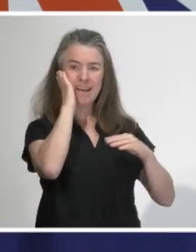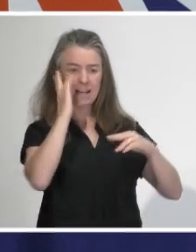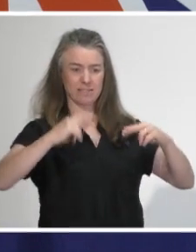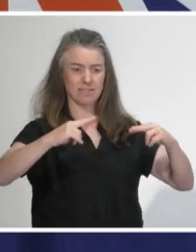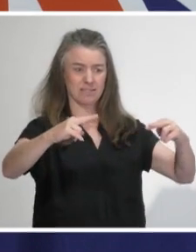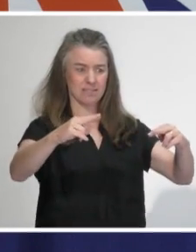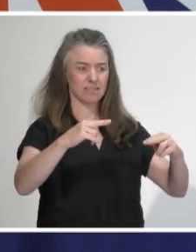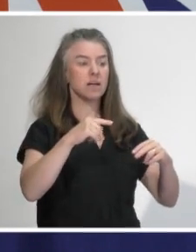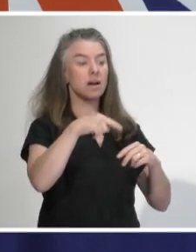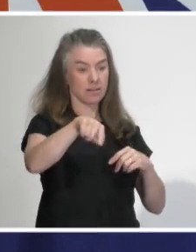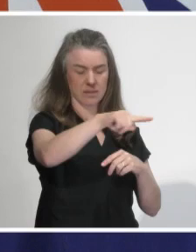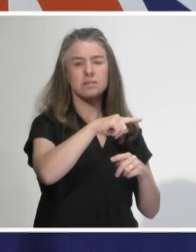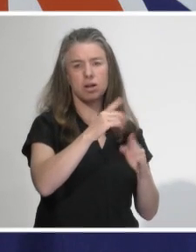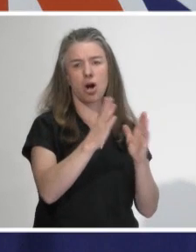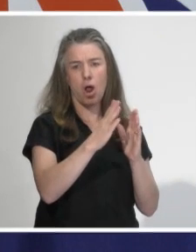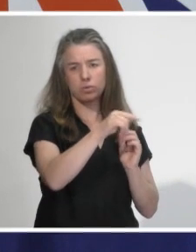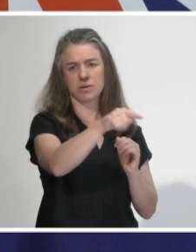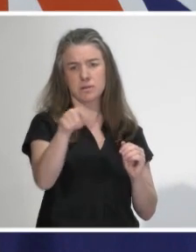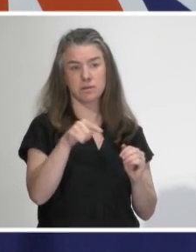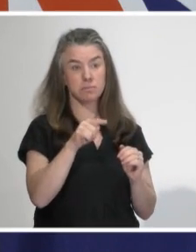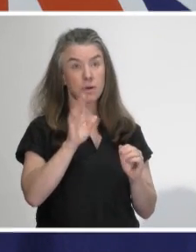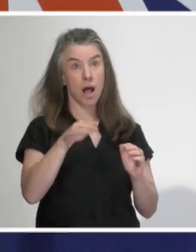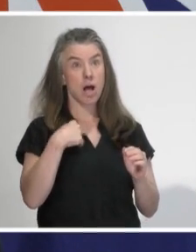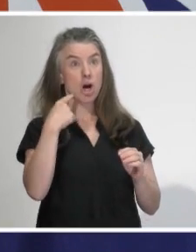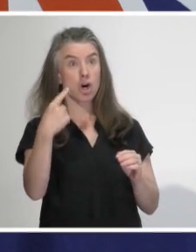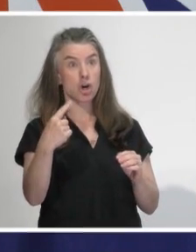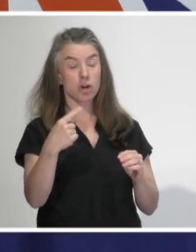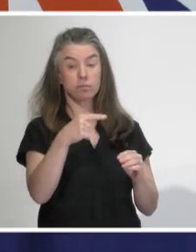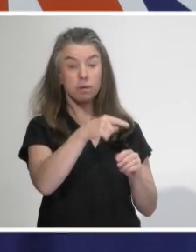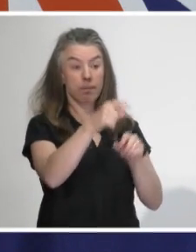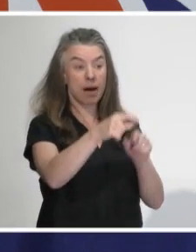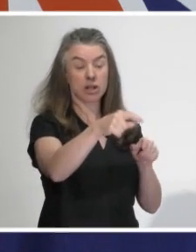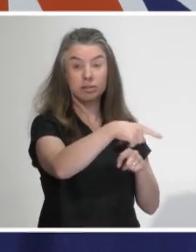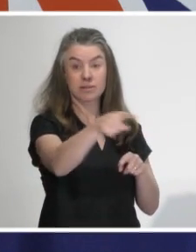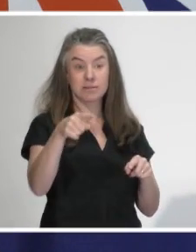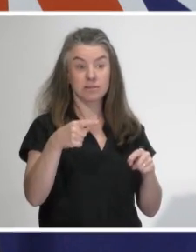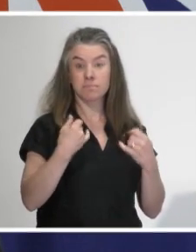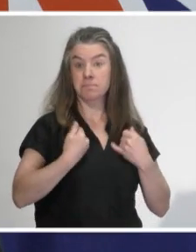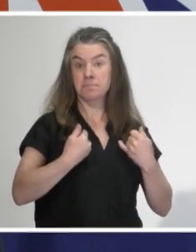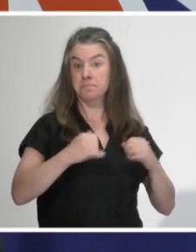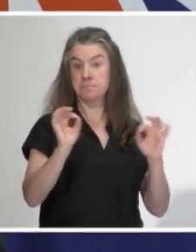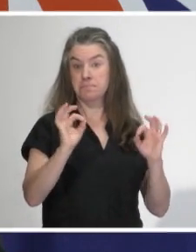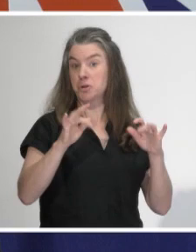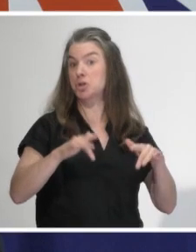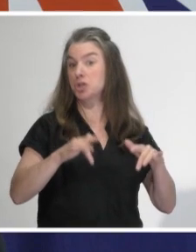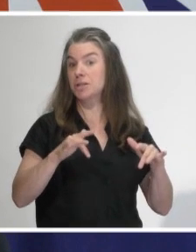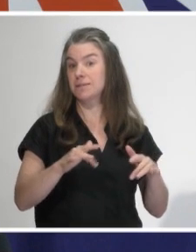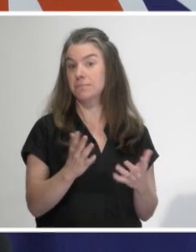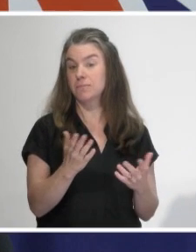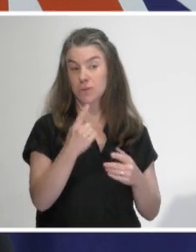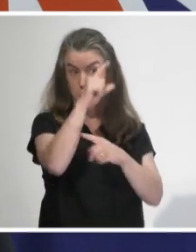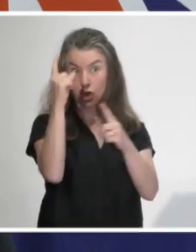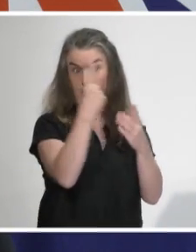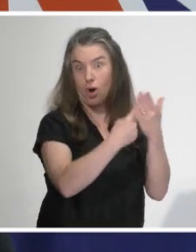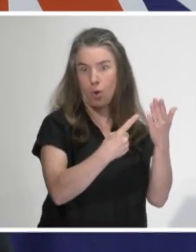any of those, when I last heard that any of the people on the ward, the patients on the ward are infected and so